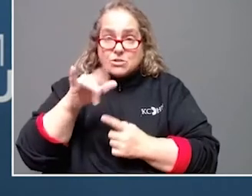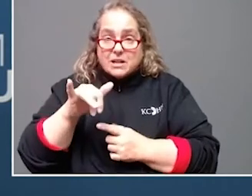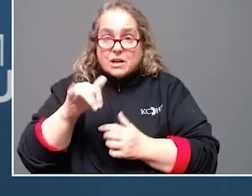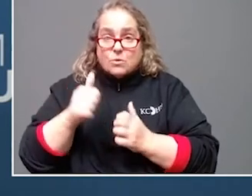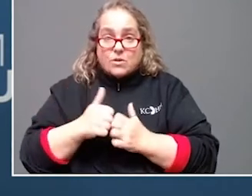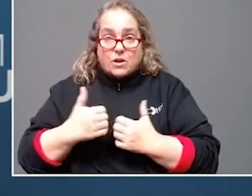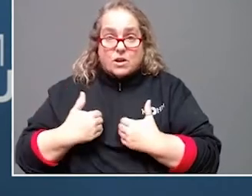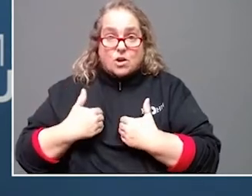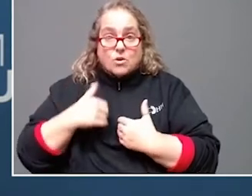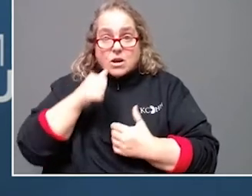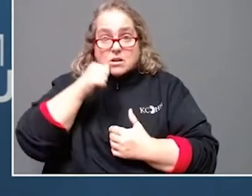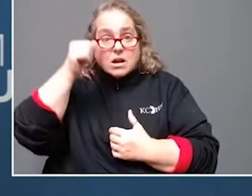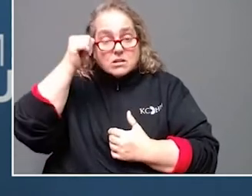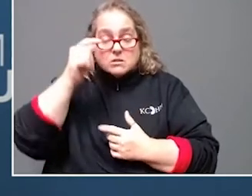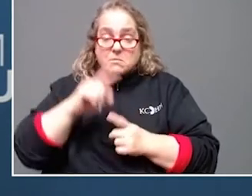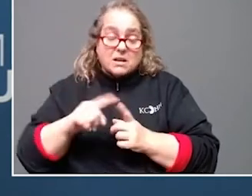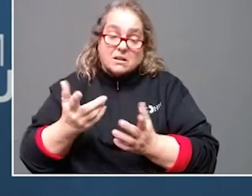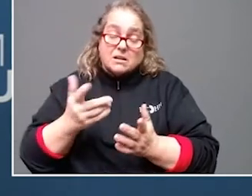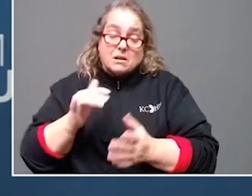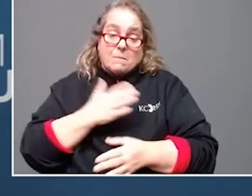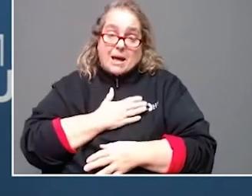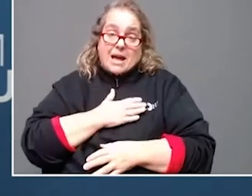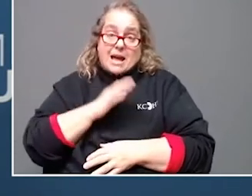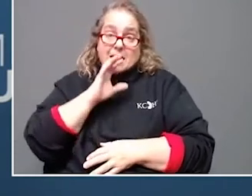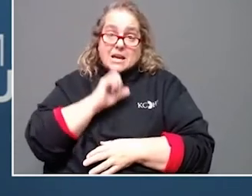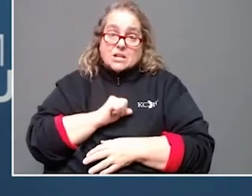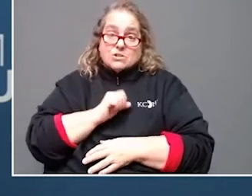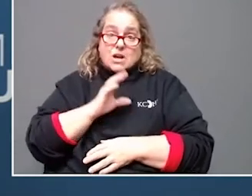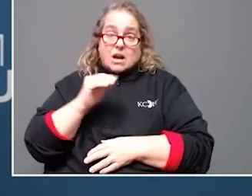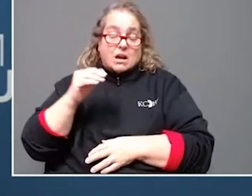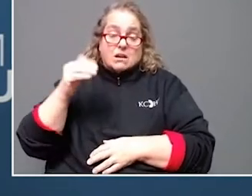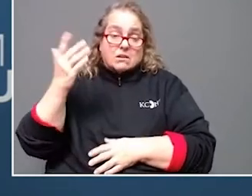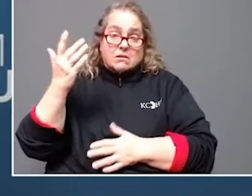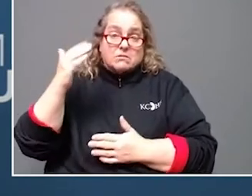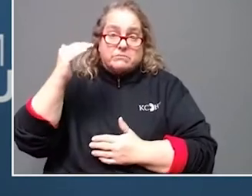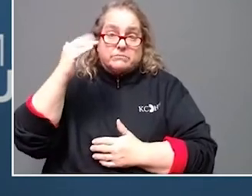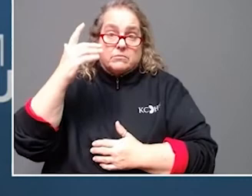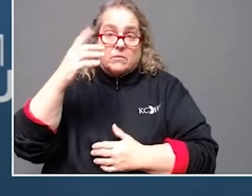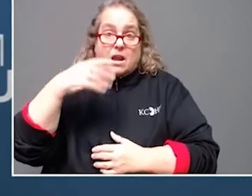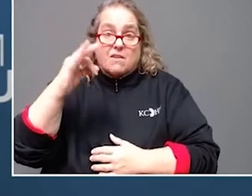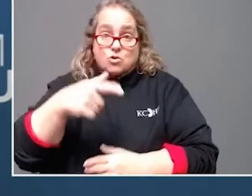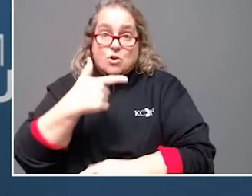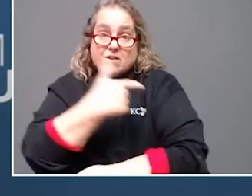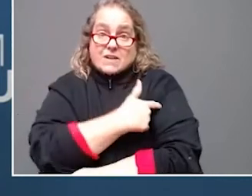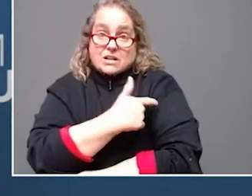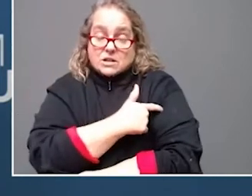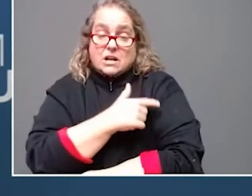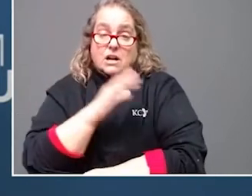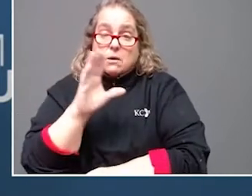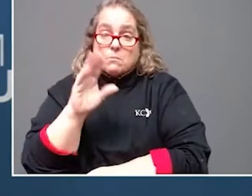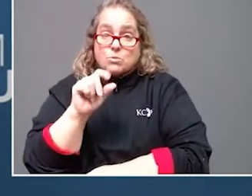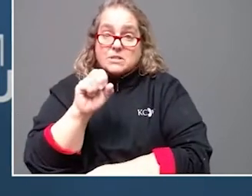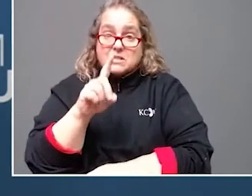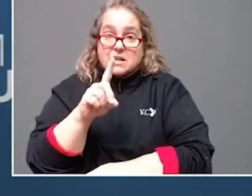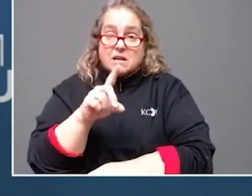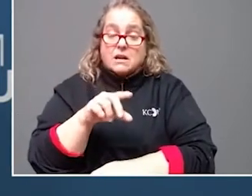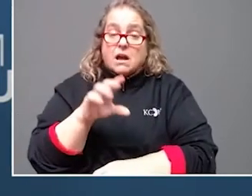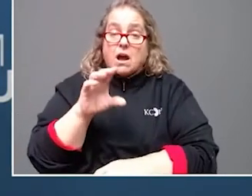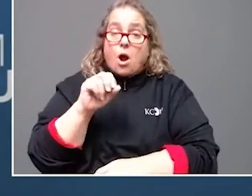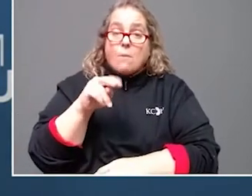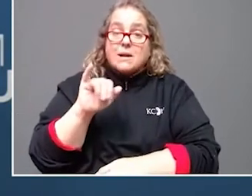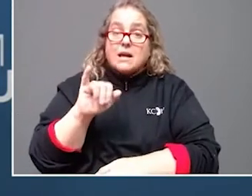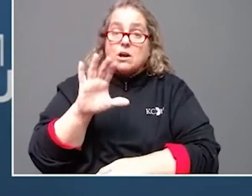adults. But for that matter, my age and all the way down, if you're vaccinated and boosted, Omicron isn't going to